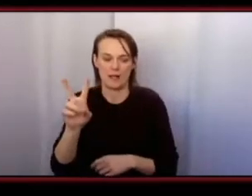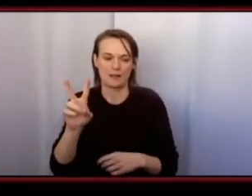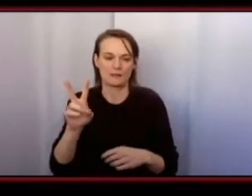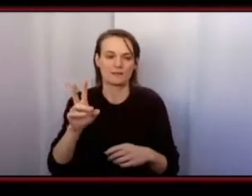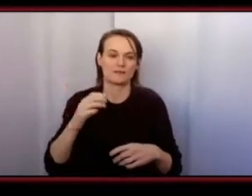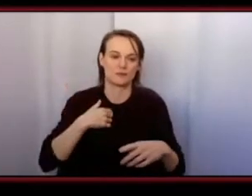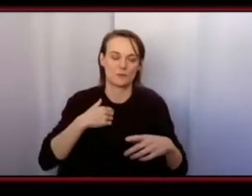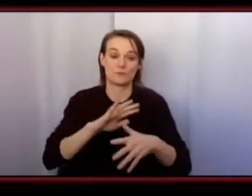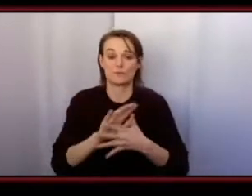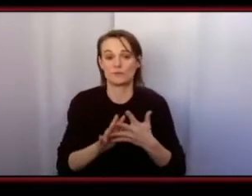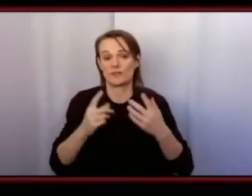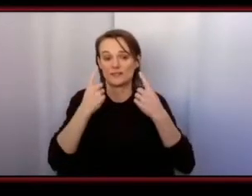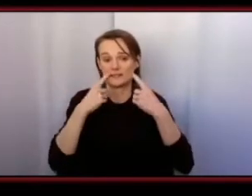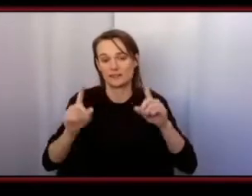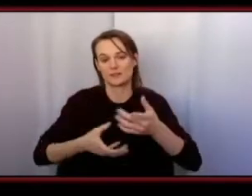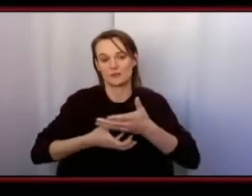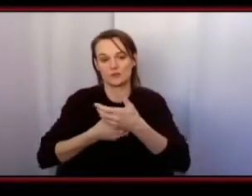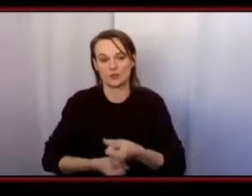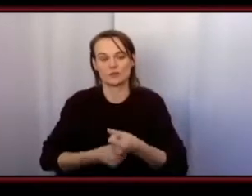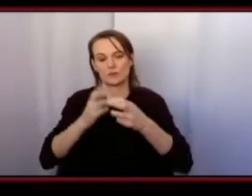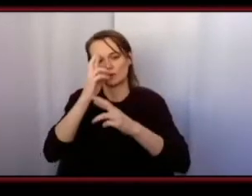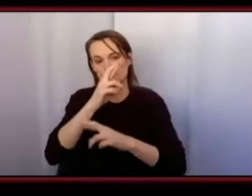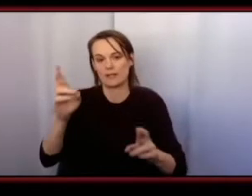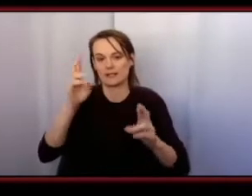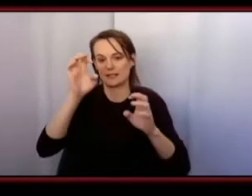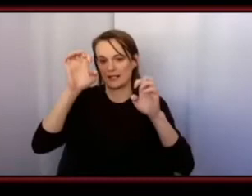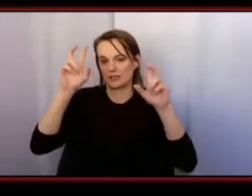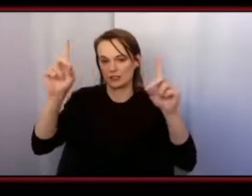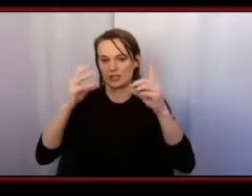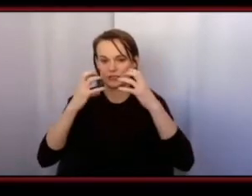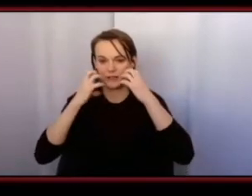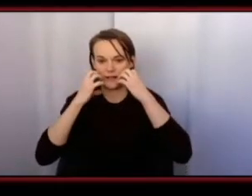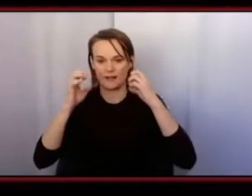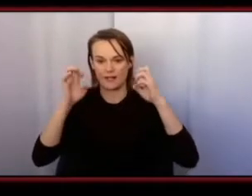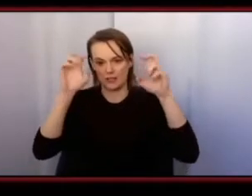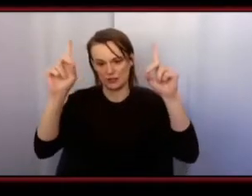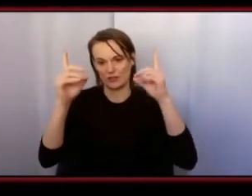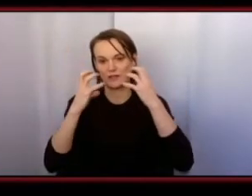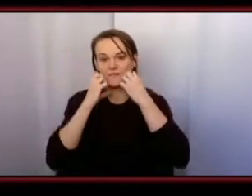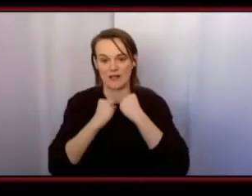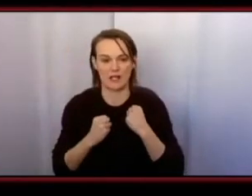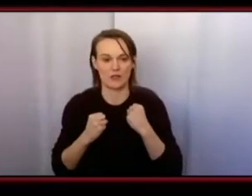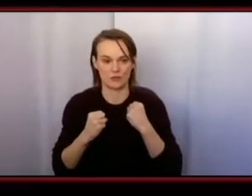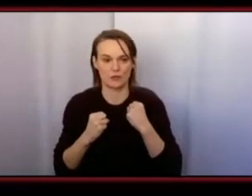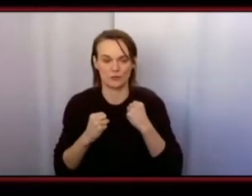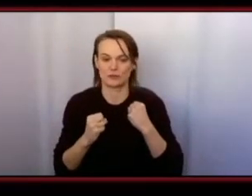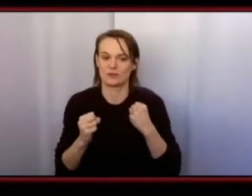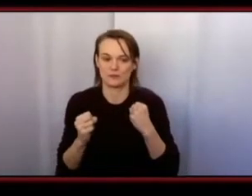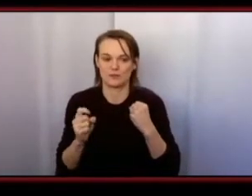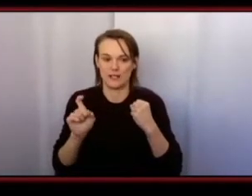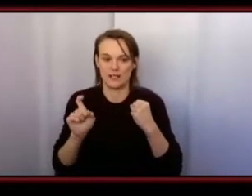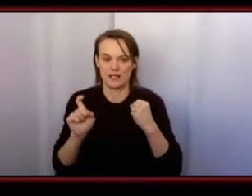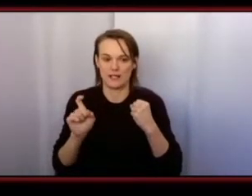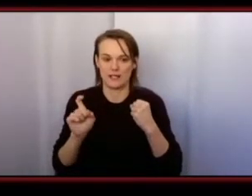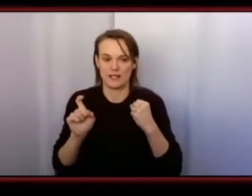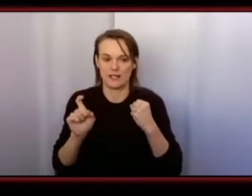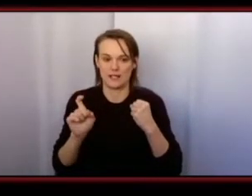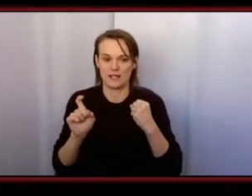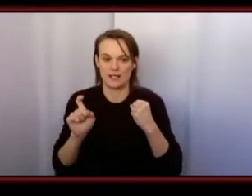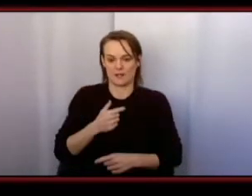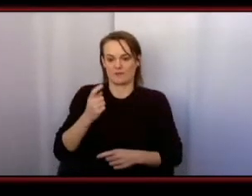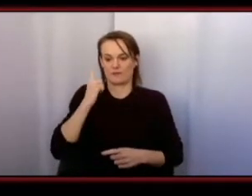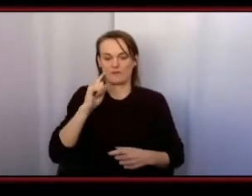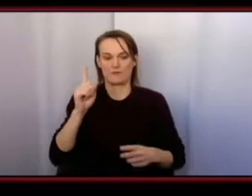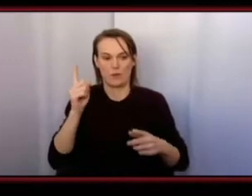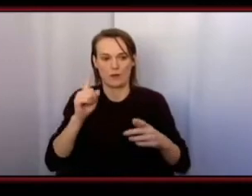success trust respect education and value where you have to trust yourself respect yourself educate yourself value yourself and others to succeed so a lot of the